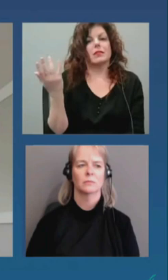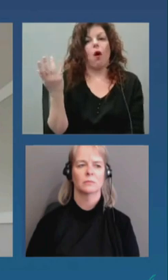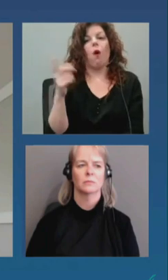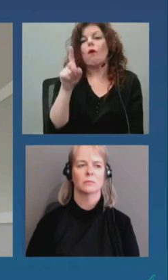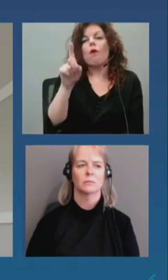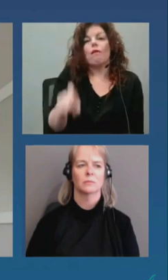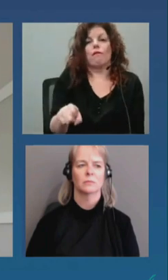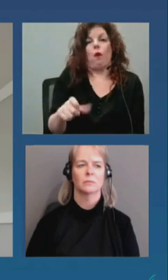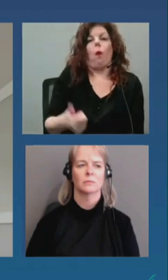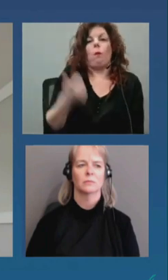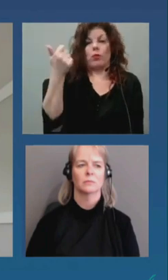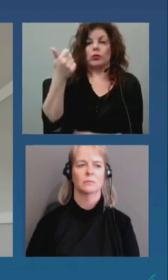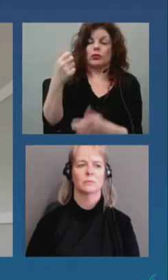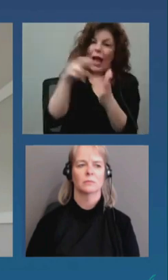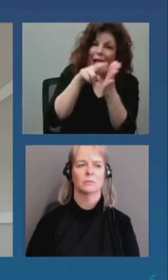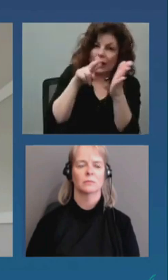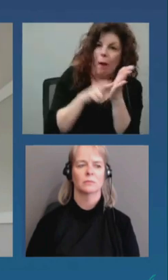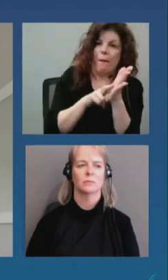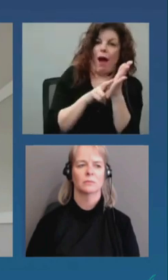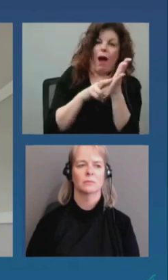de restrictions maintenant